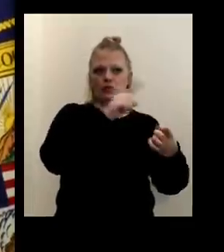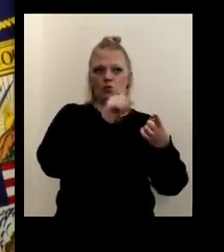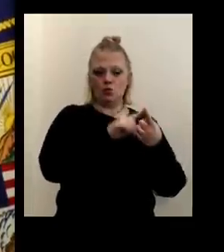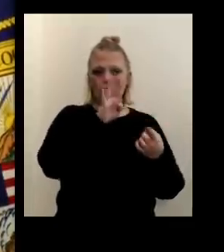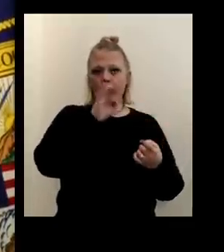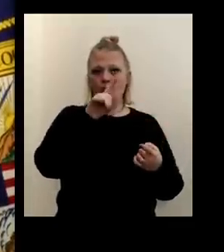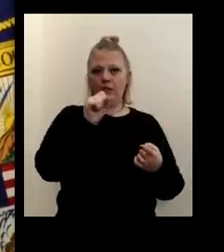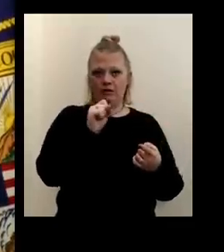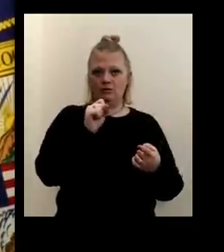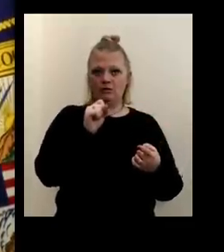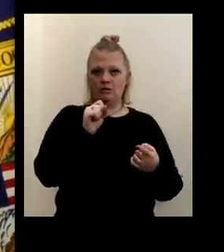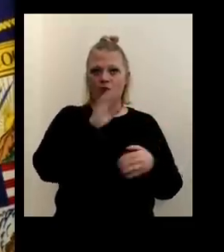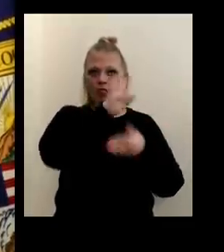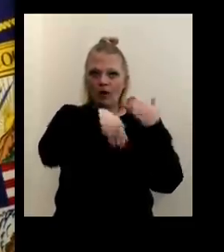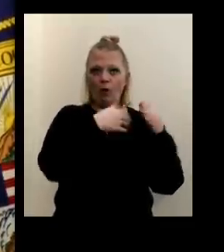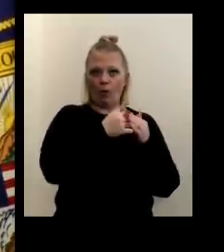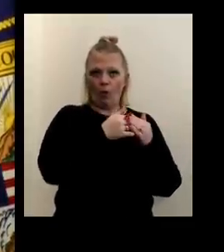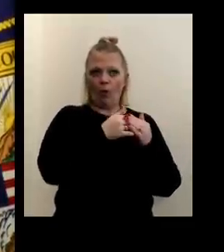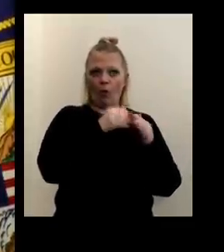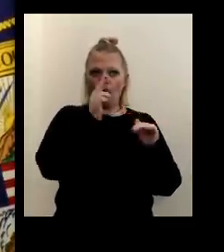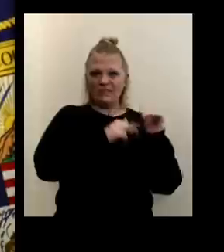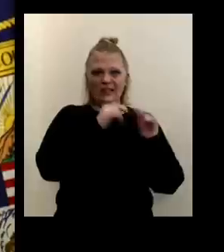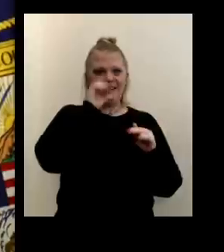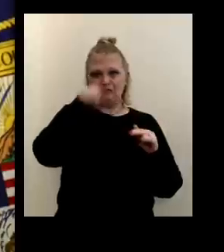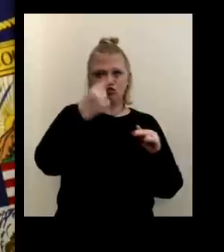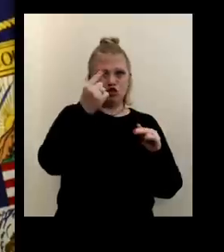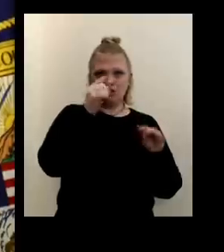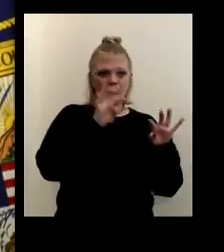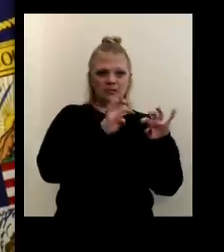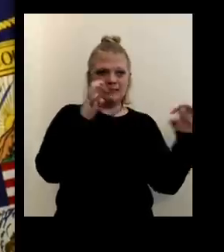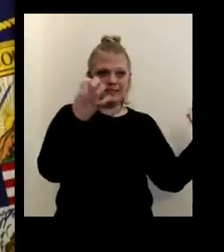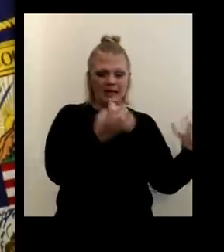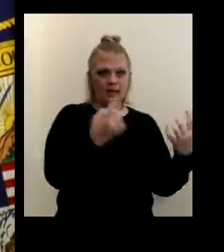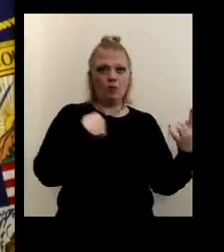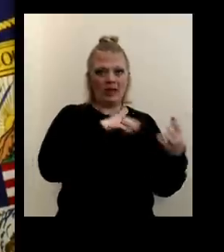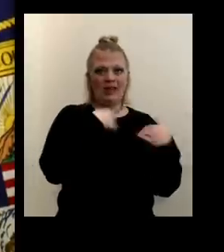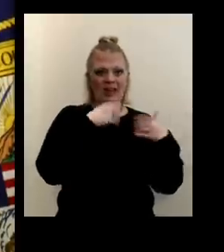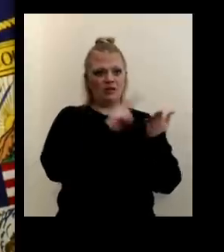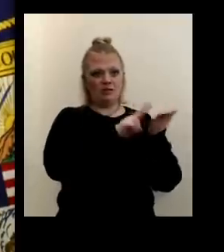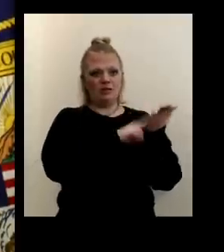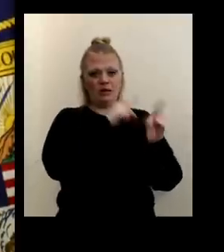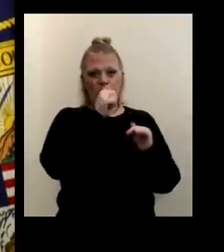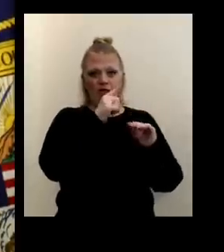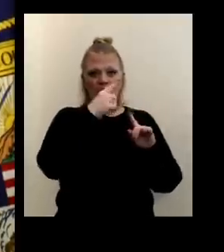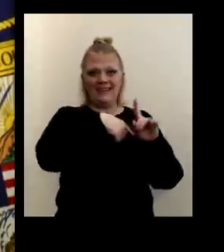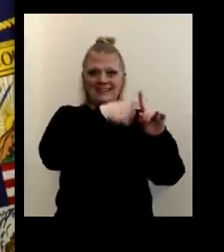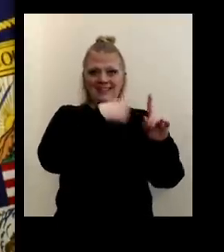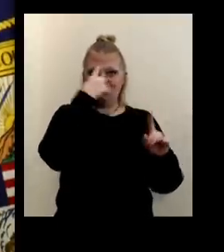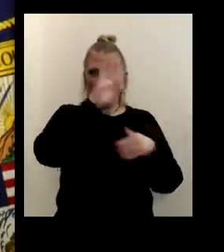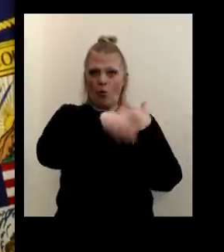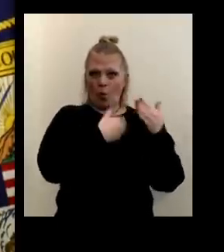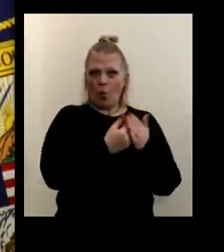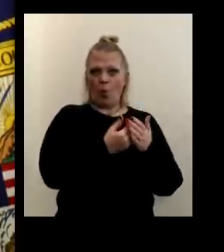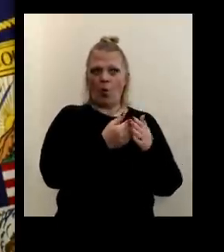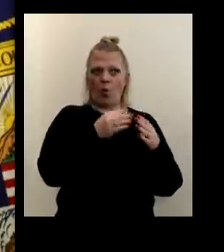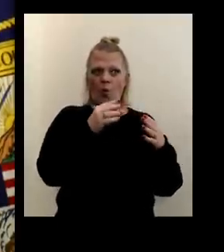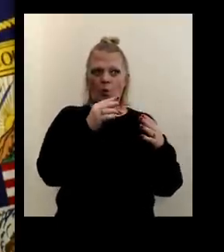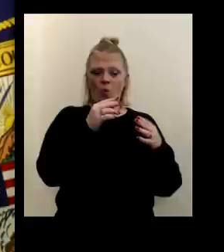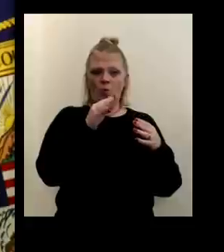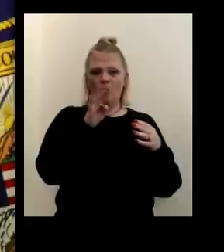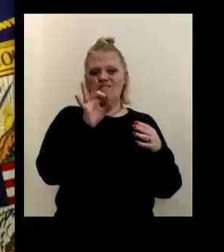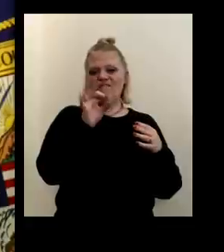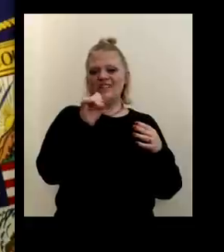to the bills, the whole facility, not just the stadium. When we have a lease, it's for the whole facility. So the bills have a right